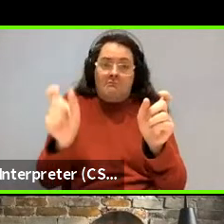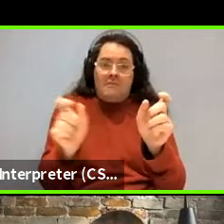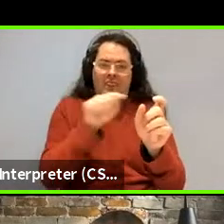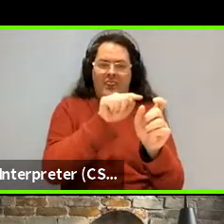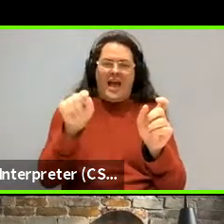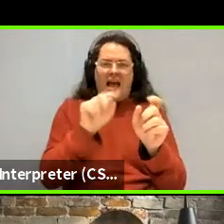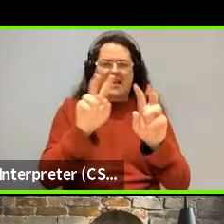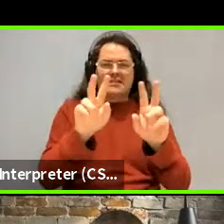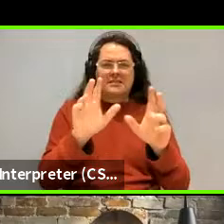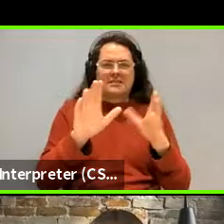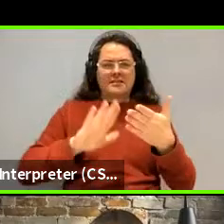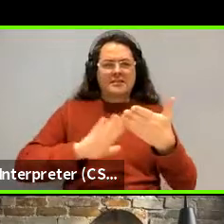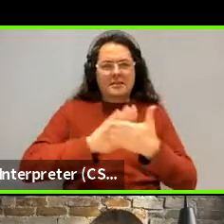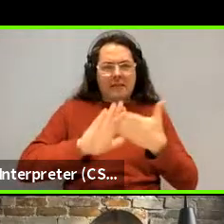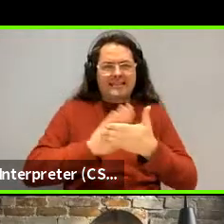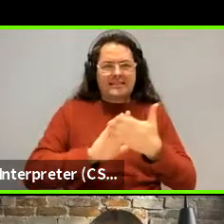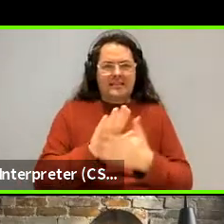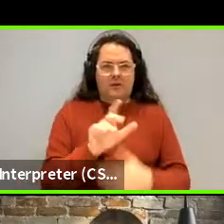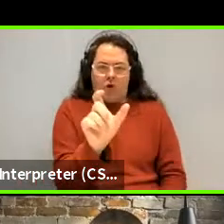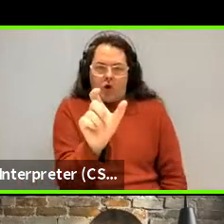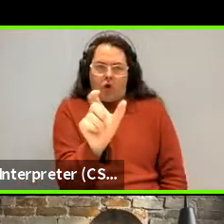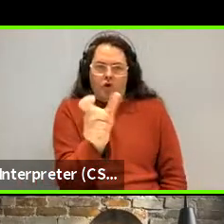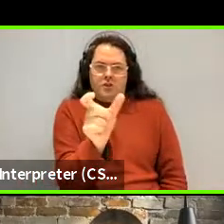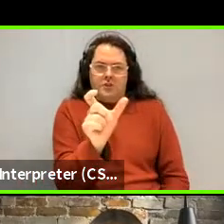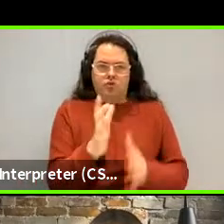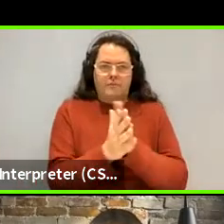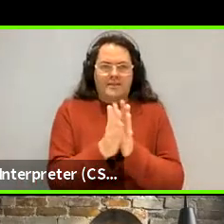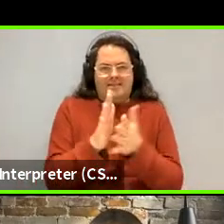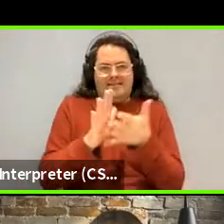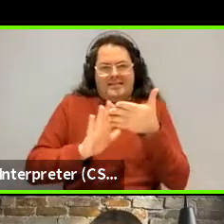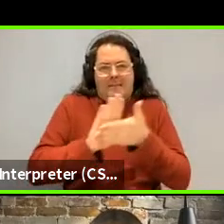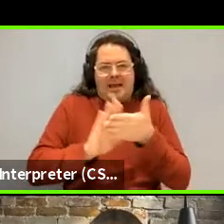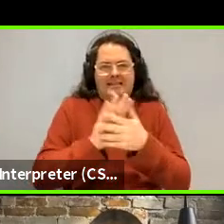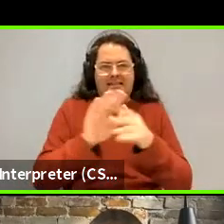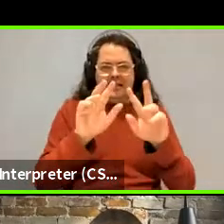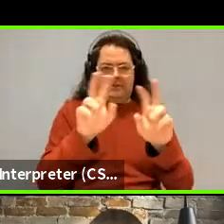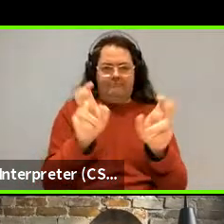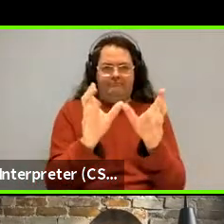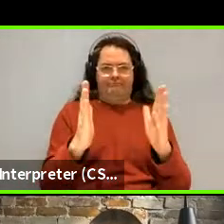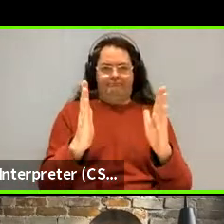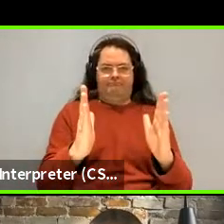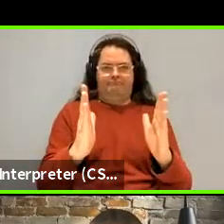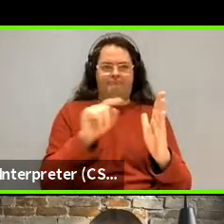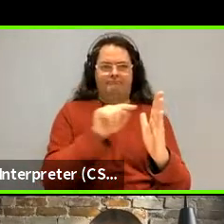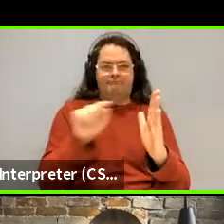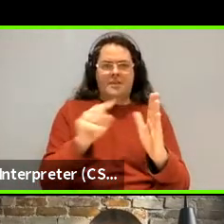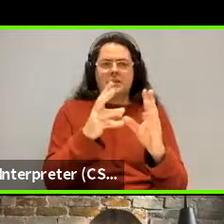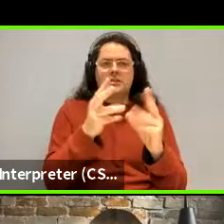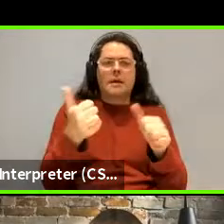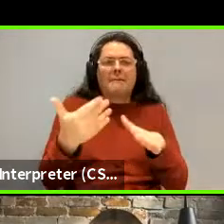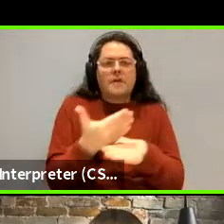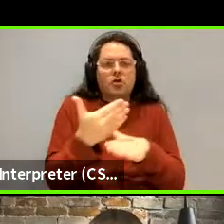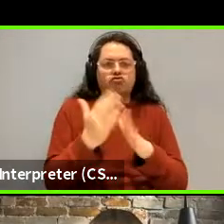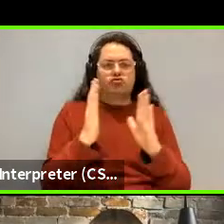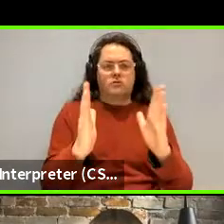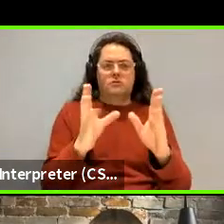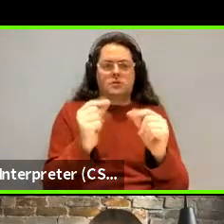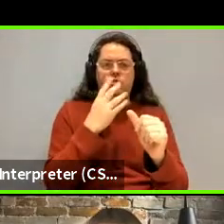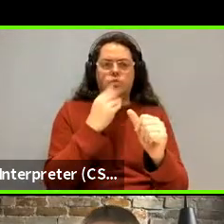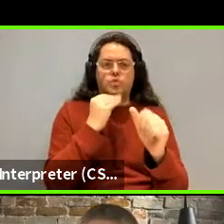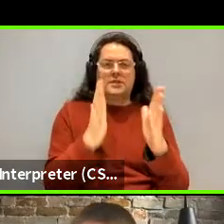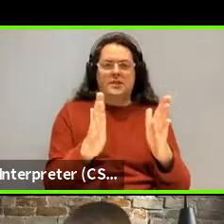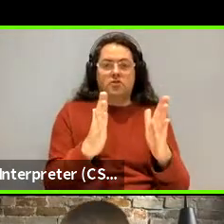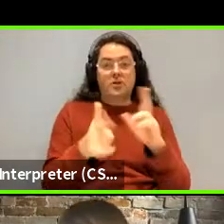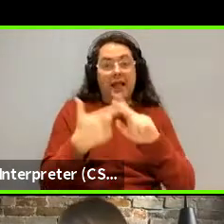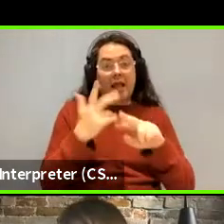picking out a semantic unit. That's what it's for. So it also has a function. All the tests for constituency are really semantic